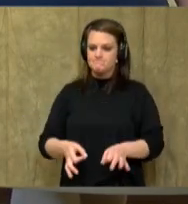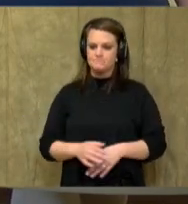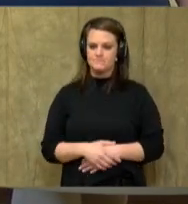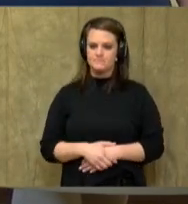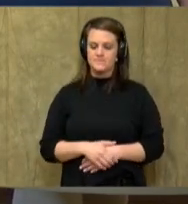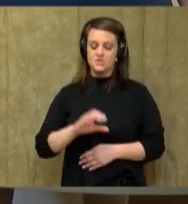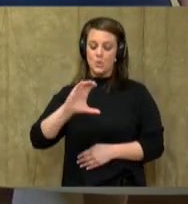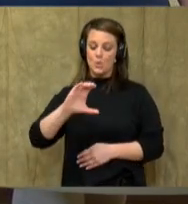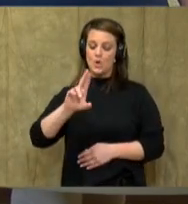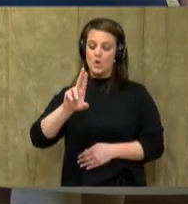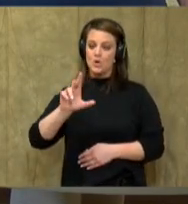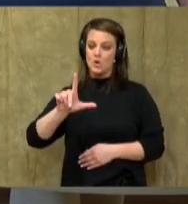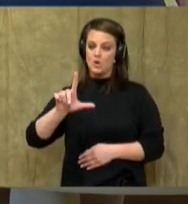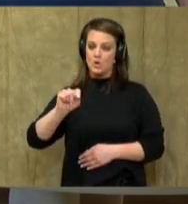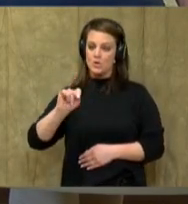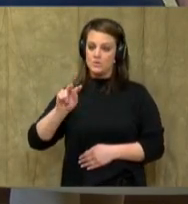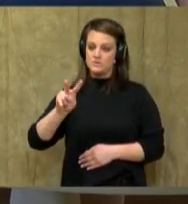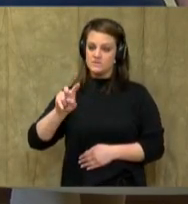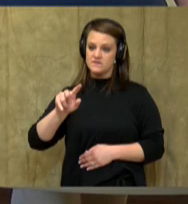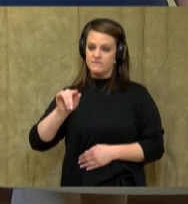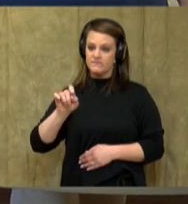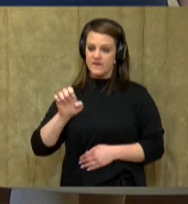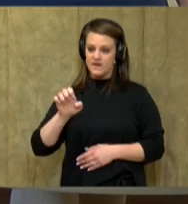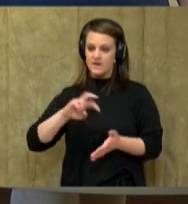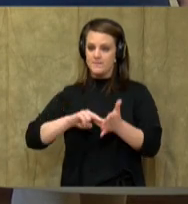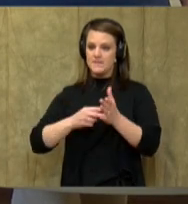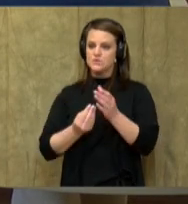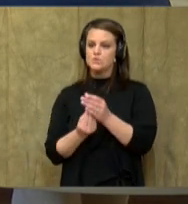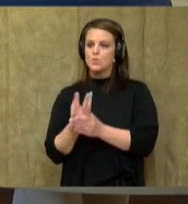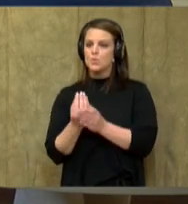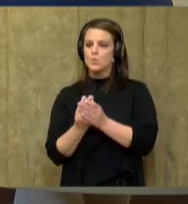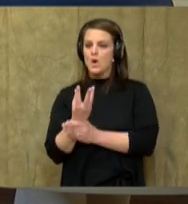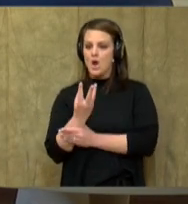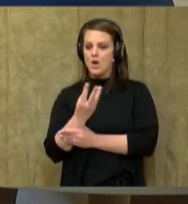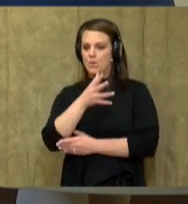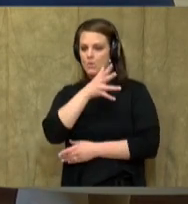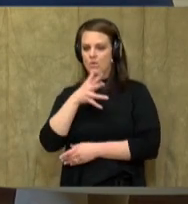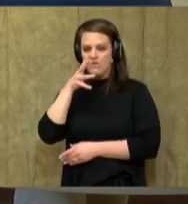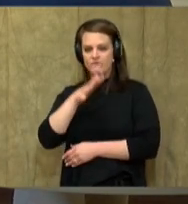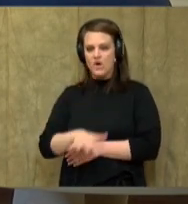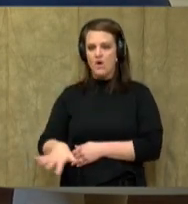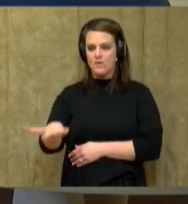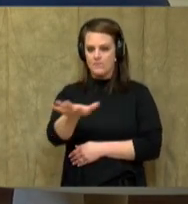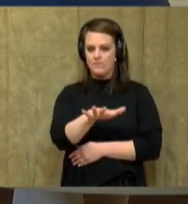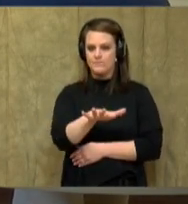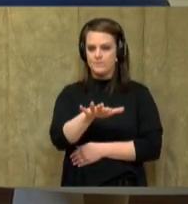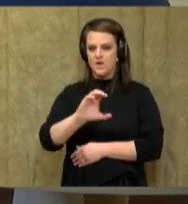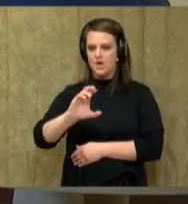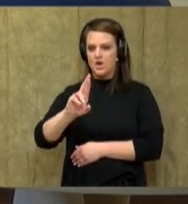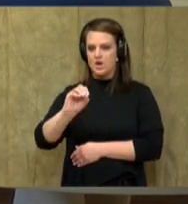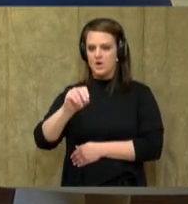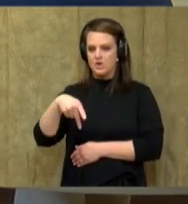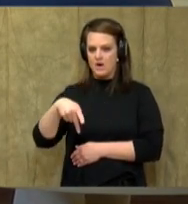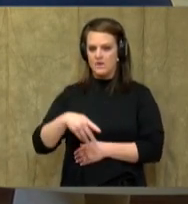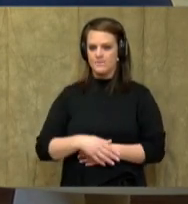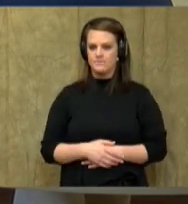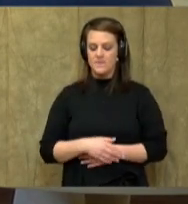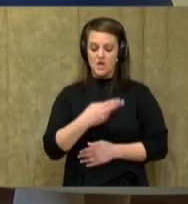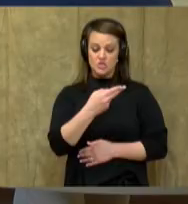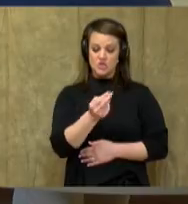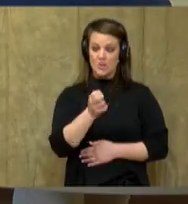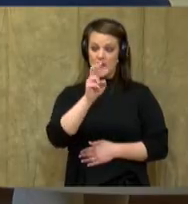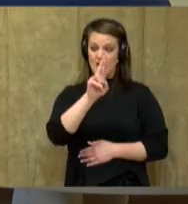says the word cultivate means to grow as a farm crop. So, we find that Henry Hall from Massachusetts was the first